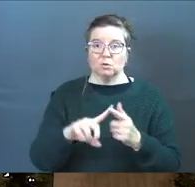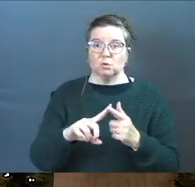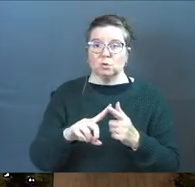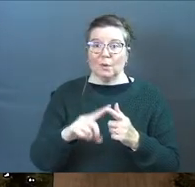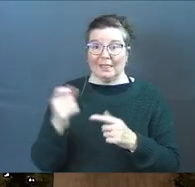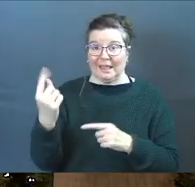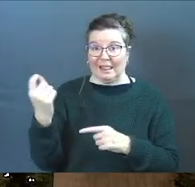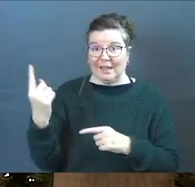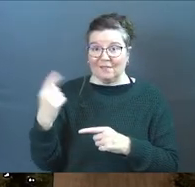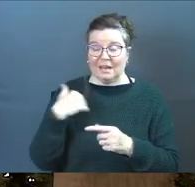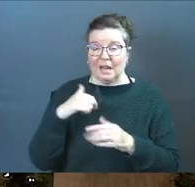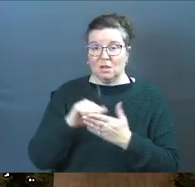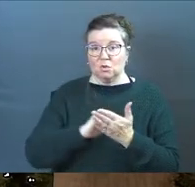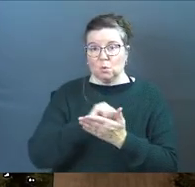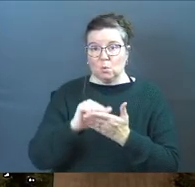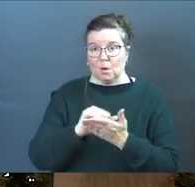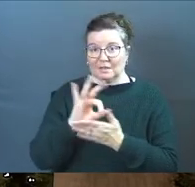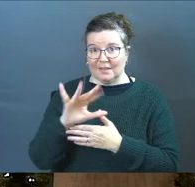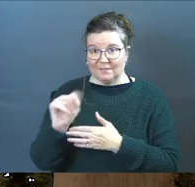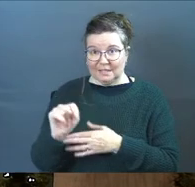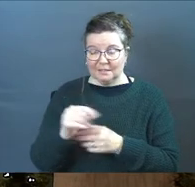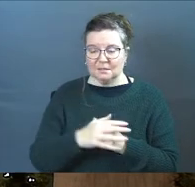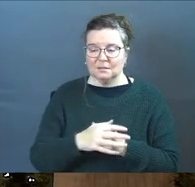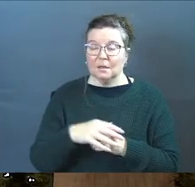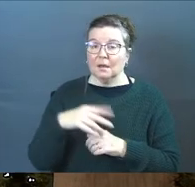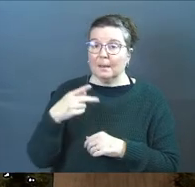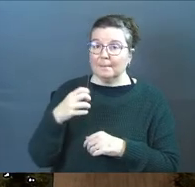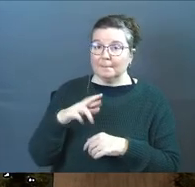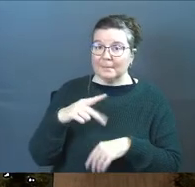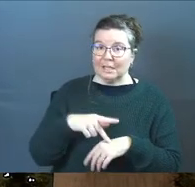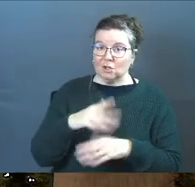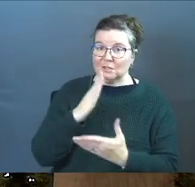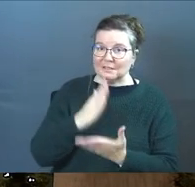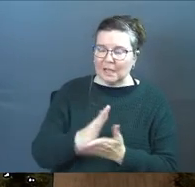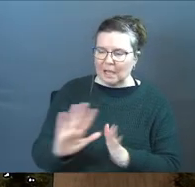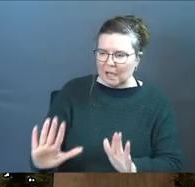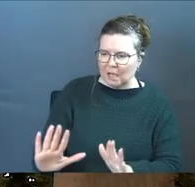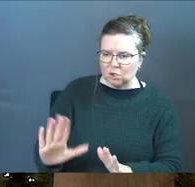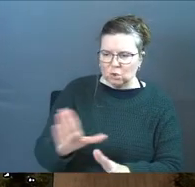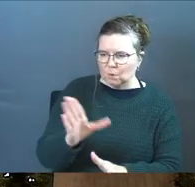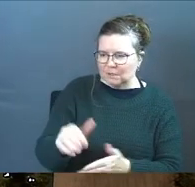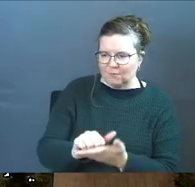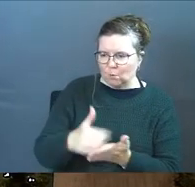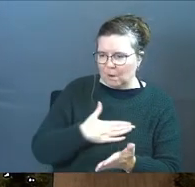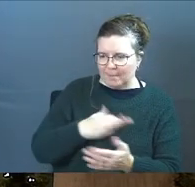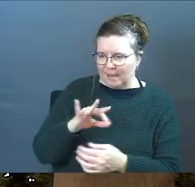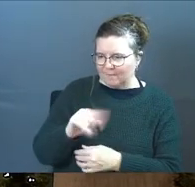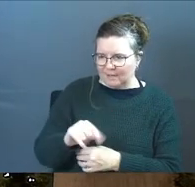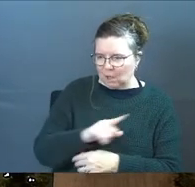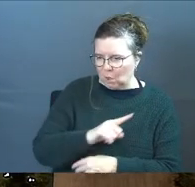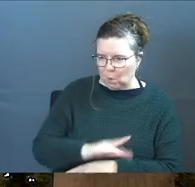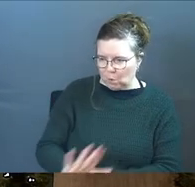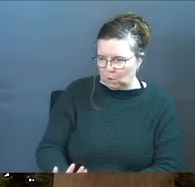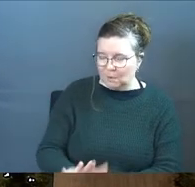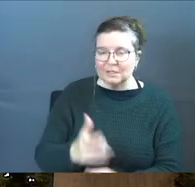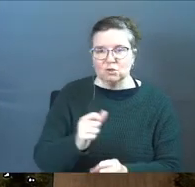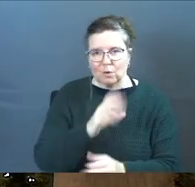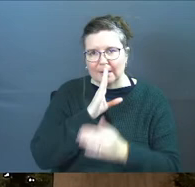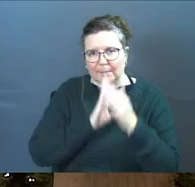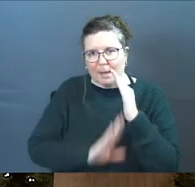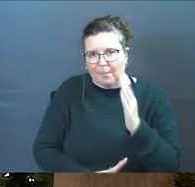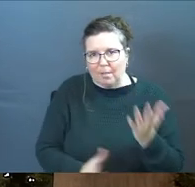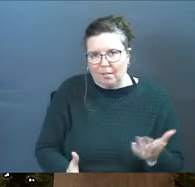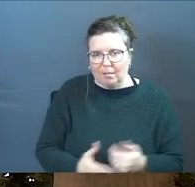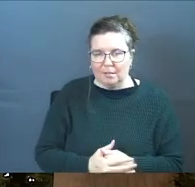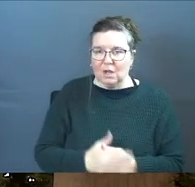the to the 11 and he's washing their feet Peter stops him and says you'll never wash my feet Lord Peter's trying to be humble